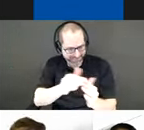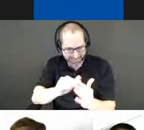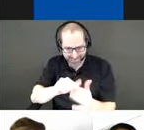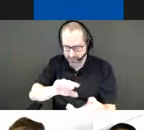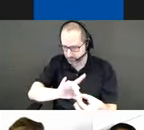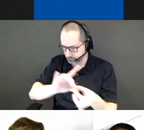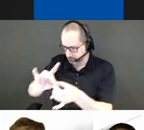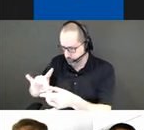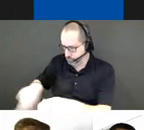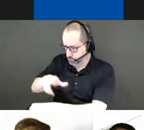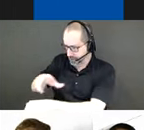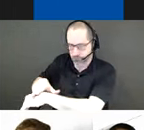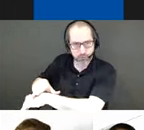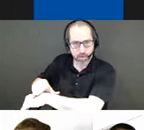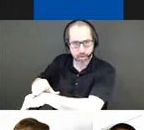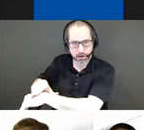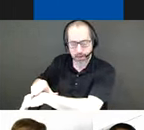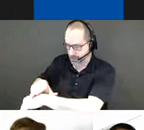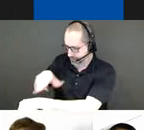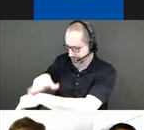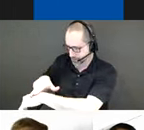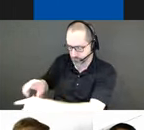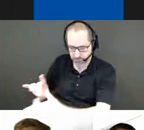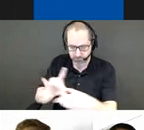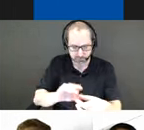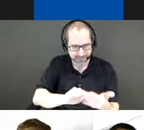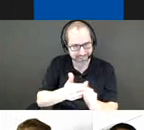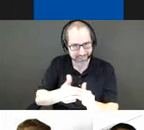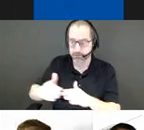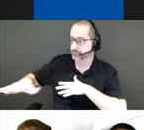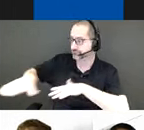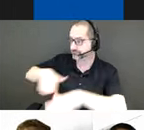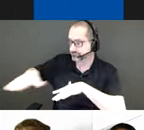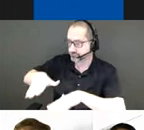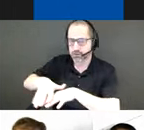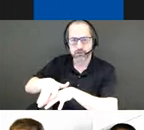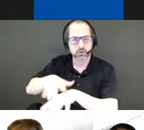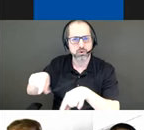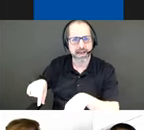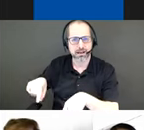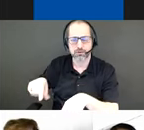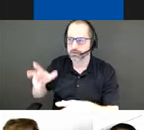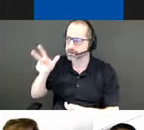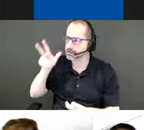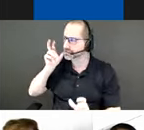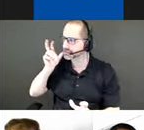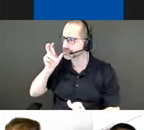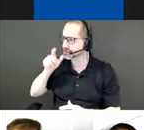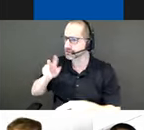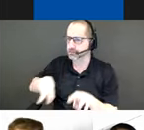pass through this threshold, slowing down, listening, looking, exhaling before we continue on.